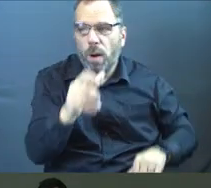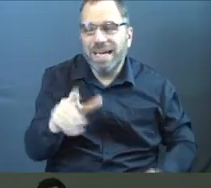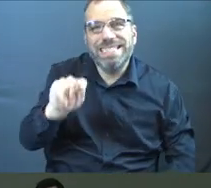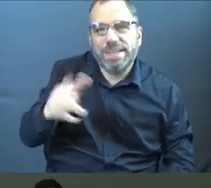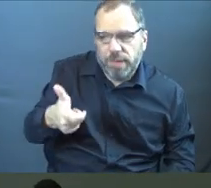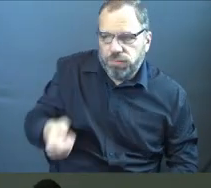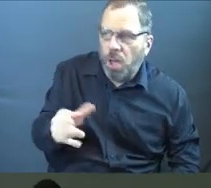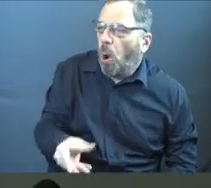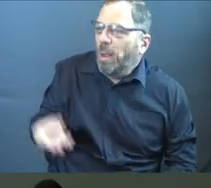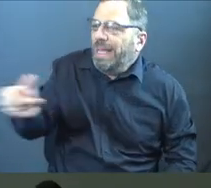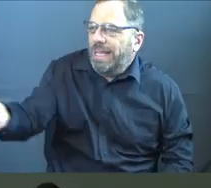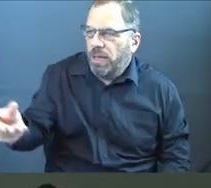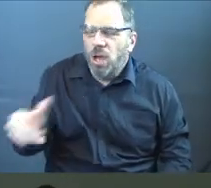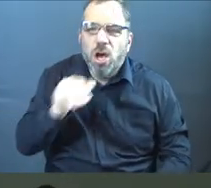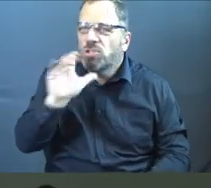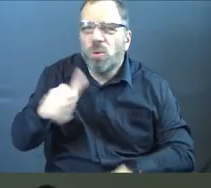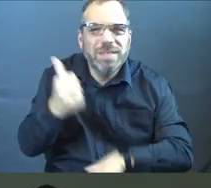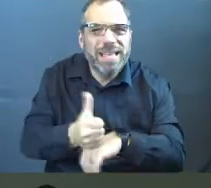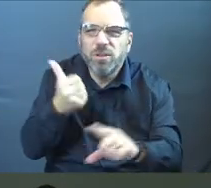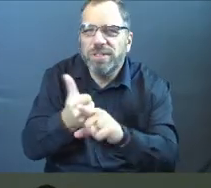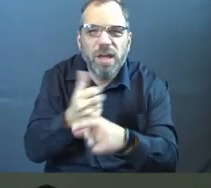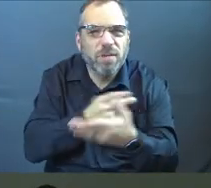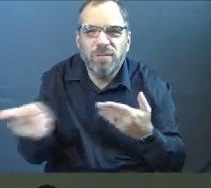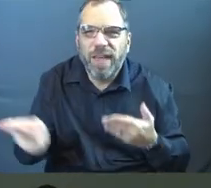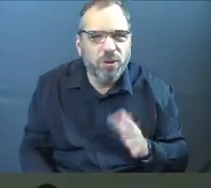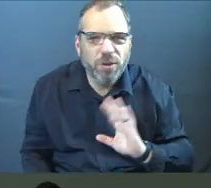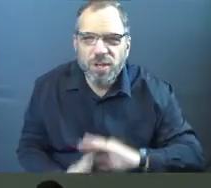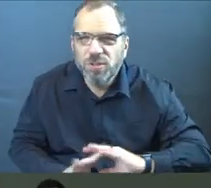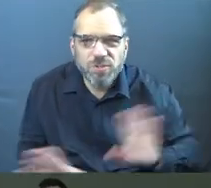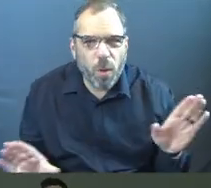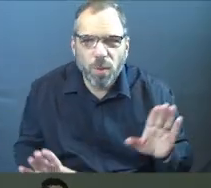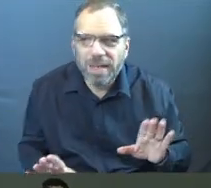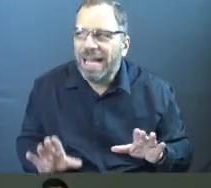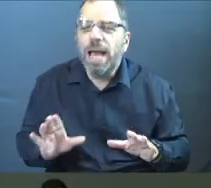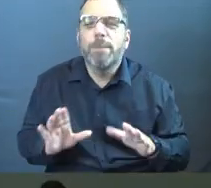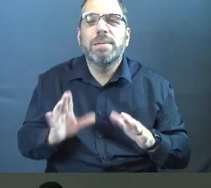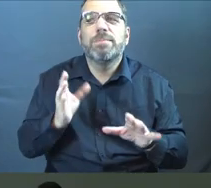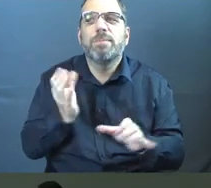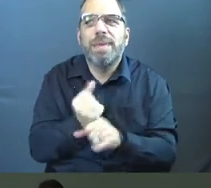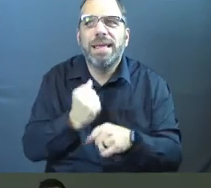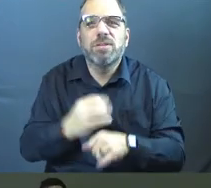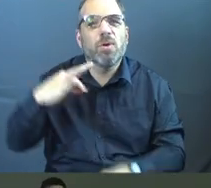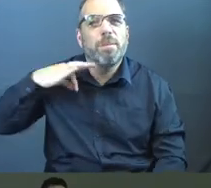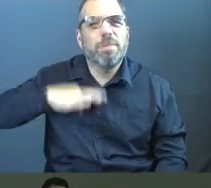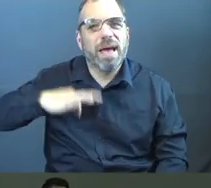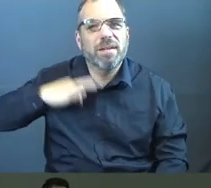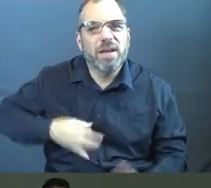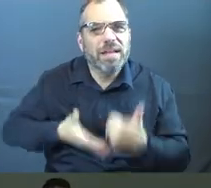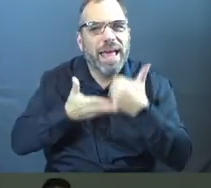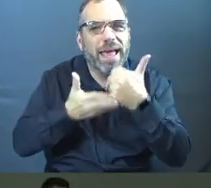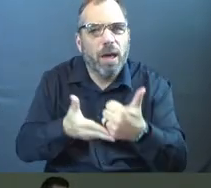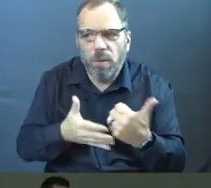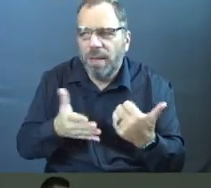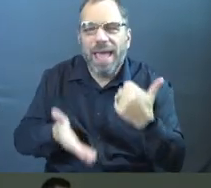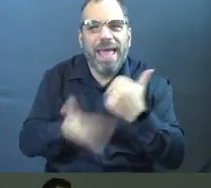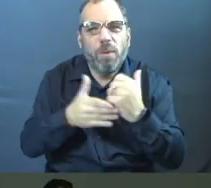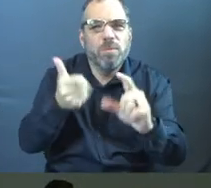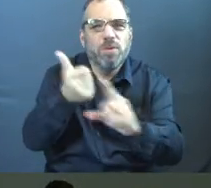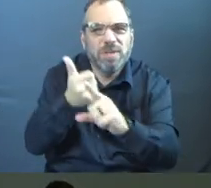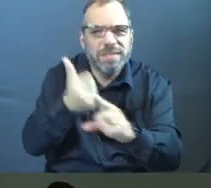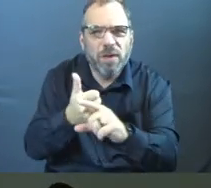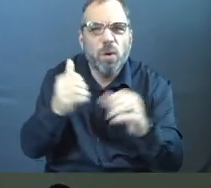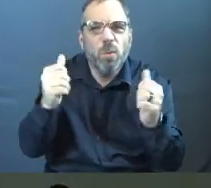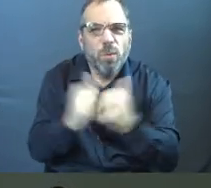mean? It's like don't set yourself up for failure. Set this up in a way that's gonna be beneficial, right? In a way that's gonna help you. Help yourself